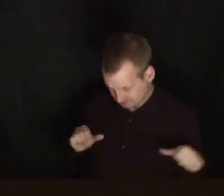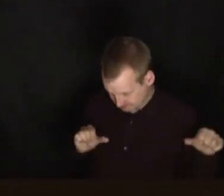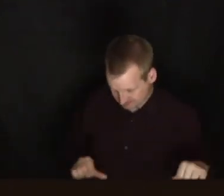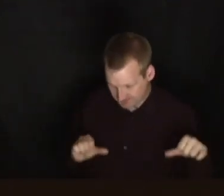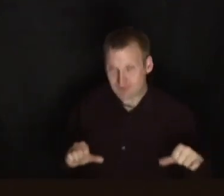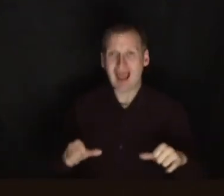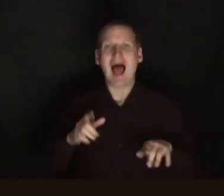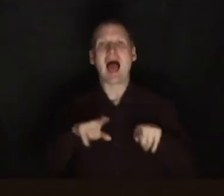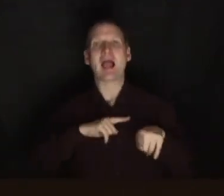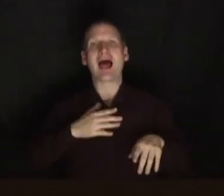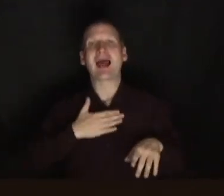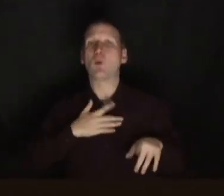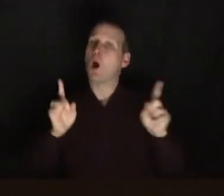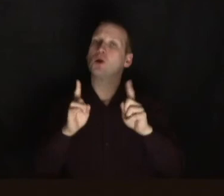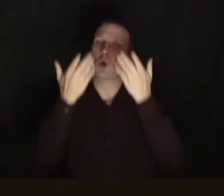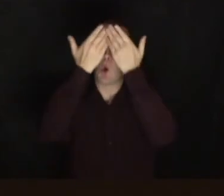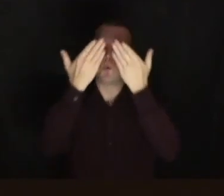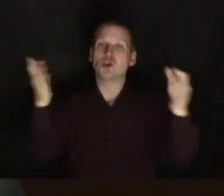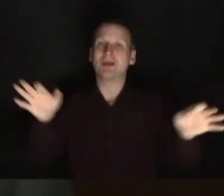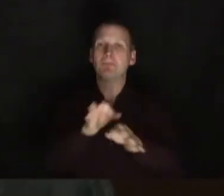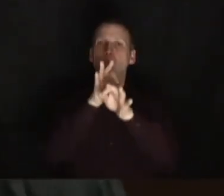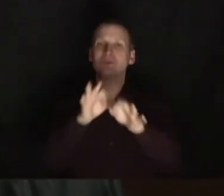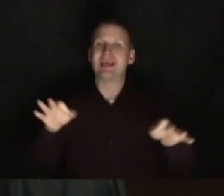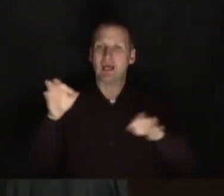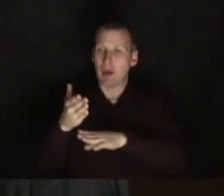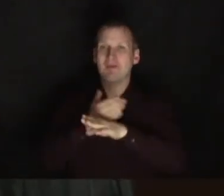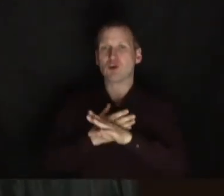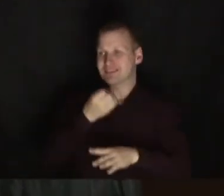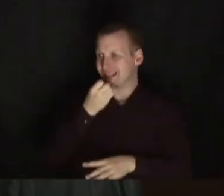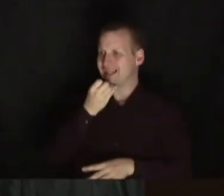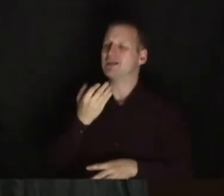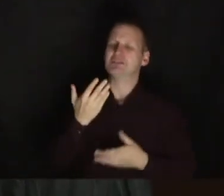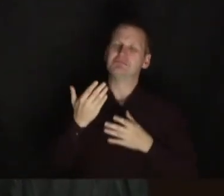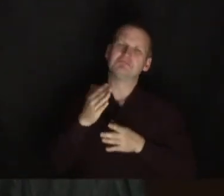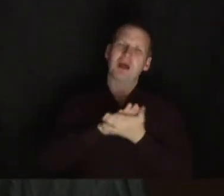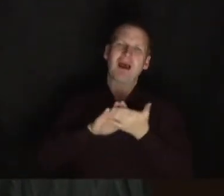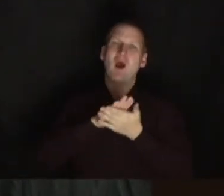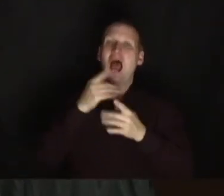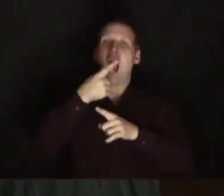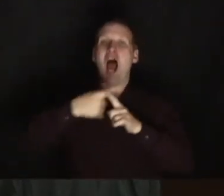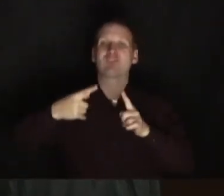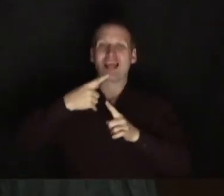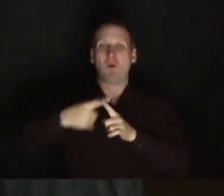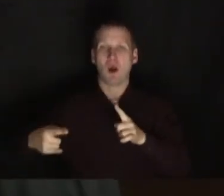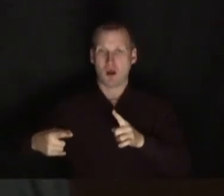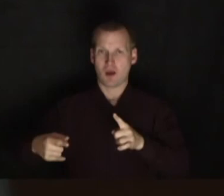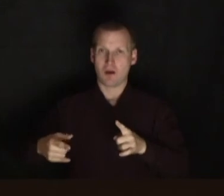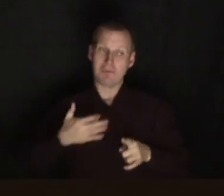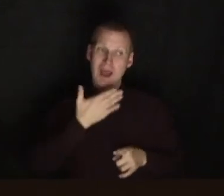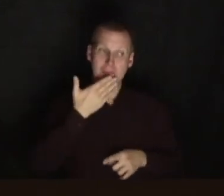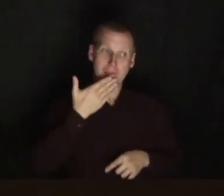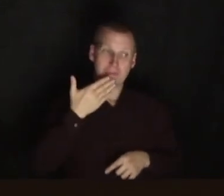music on as well. There is a time just before tea, it lasts about half an hour, where my normally very pleasant children